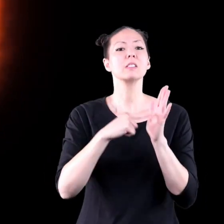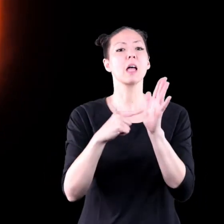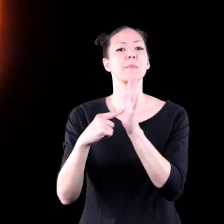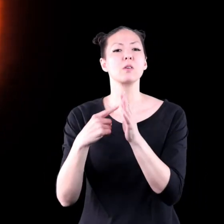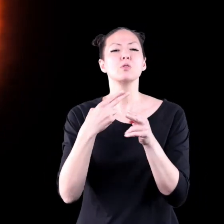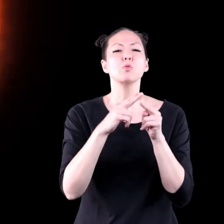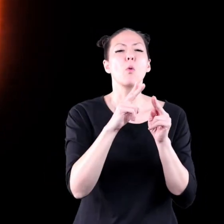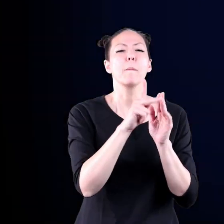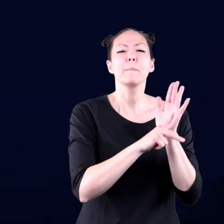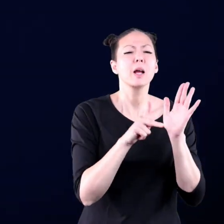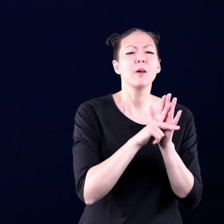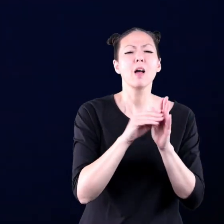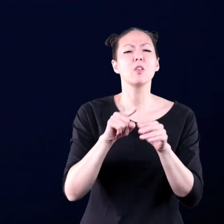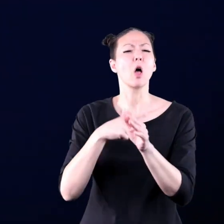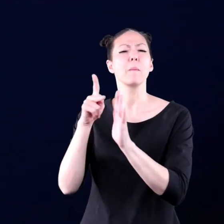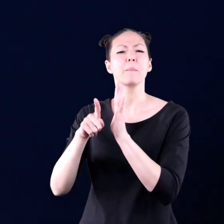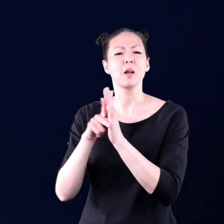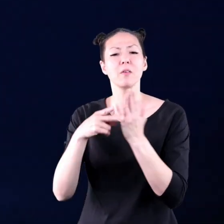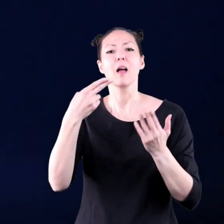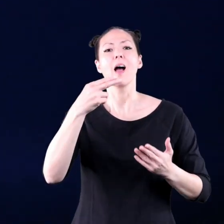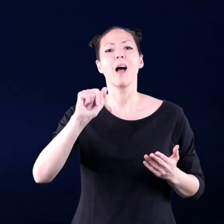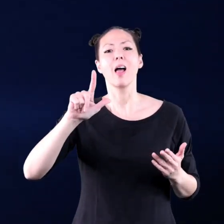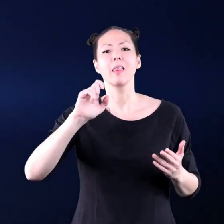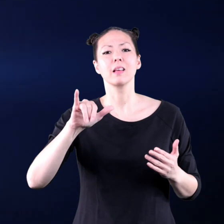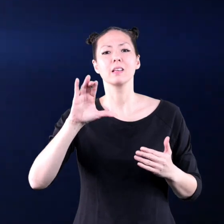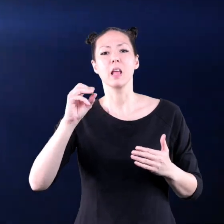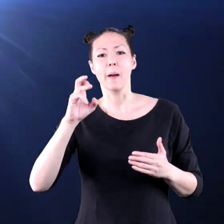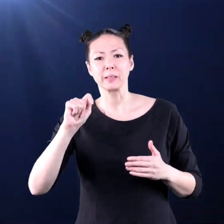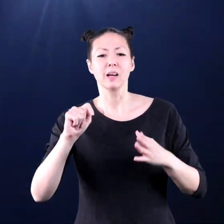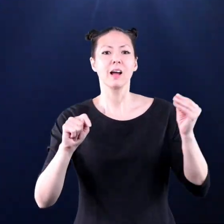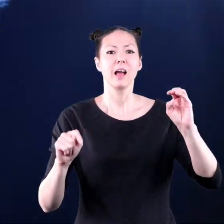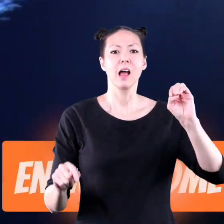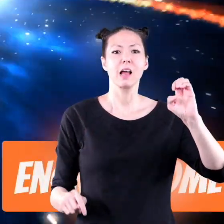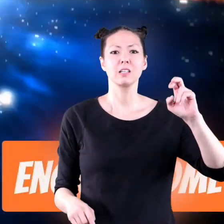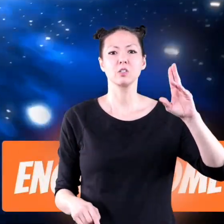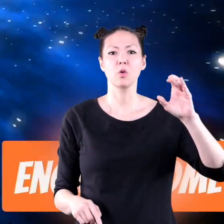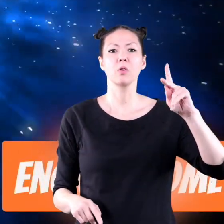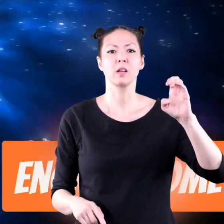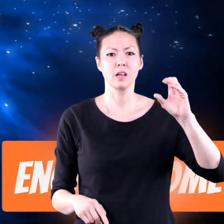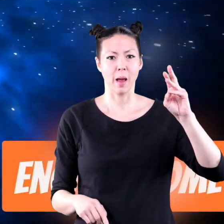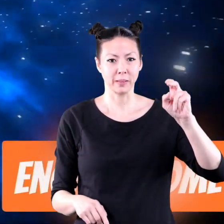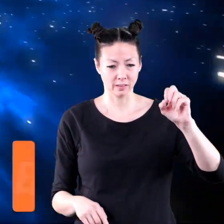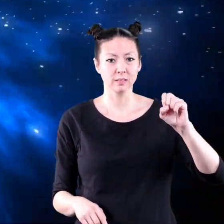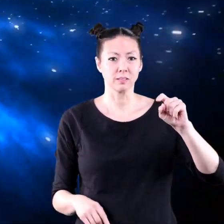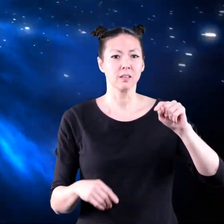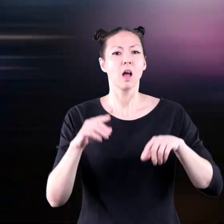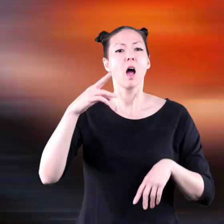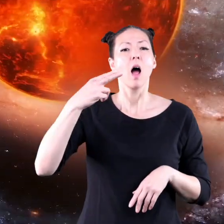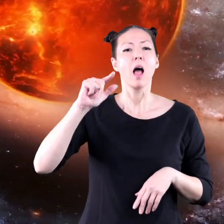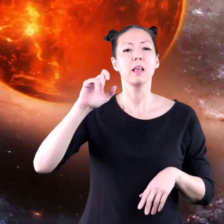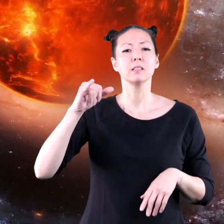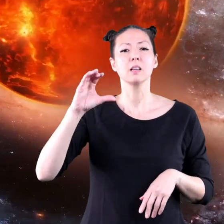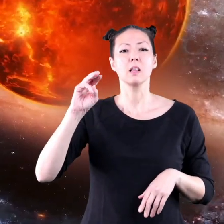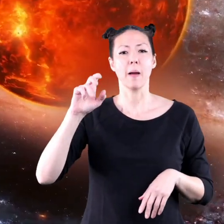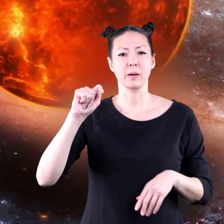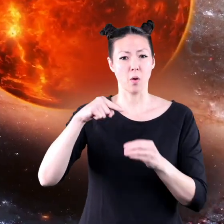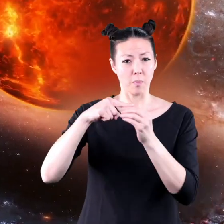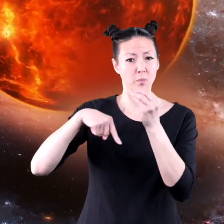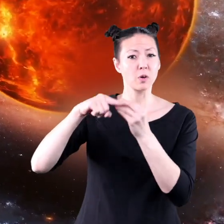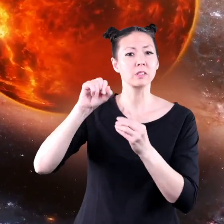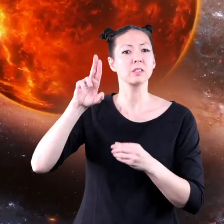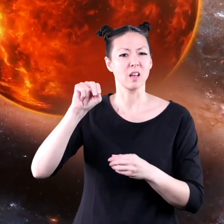Two examples of short period comets are Halley's comet and Anki's comet. Halley's comet